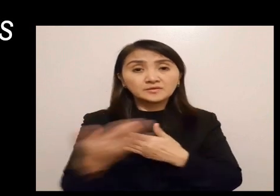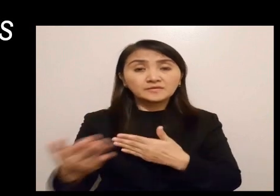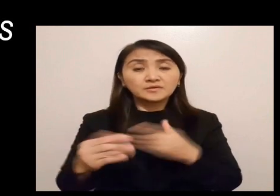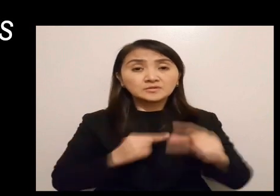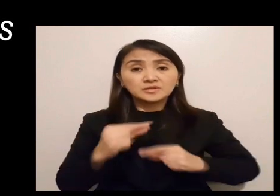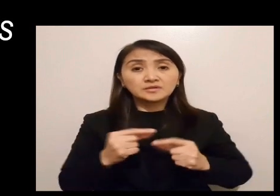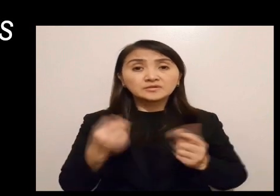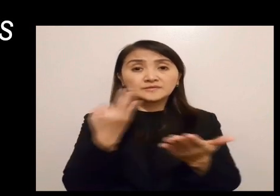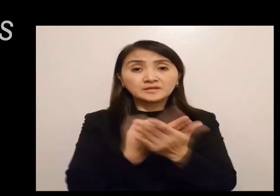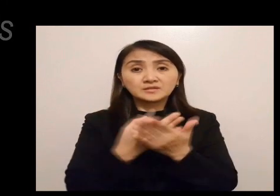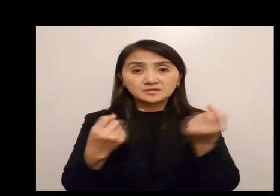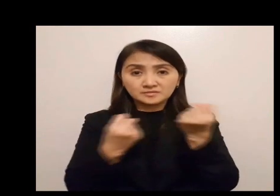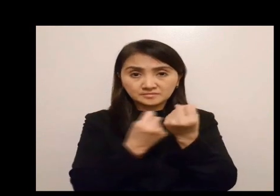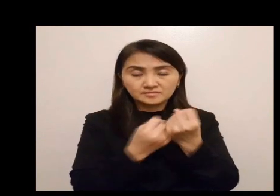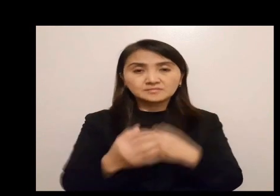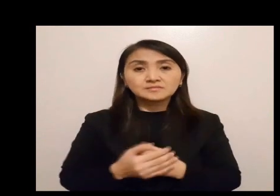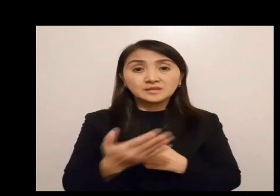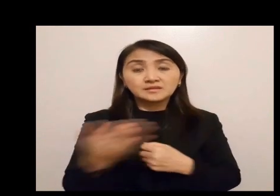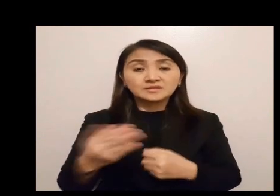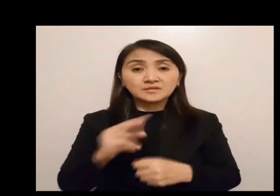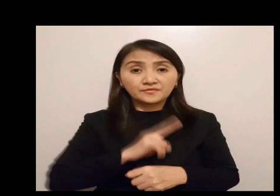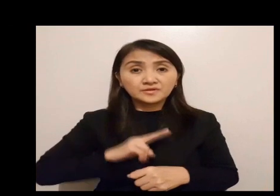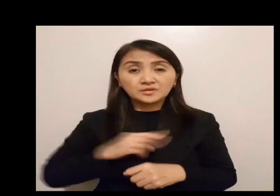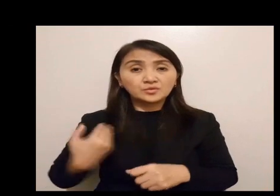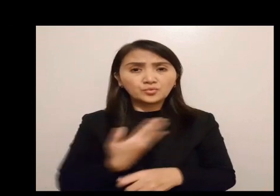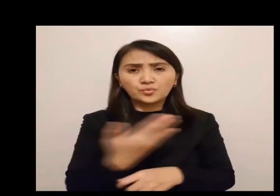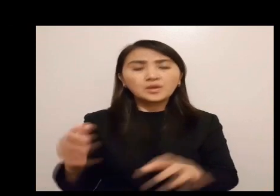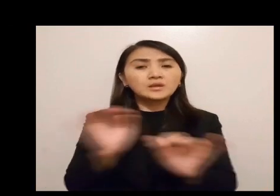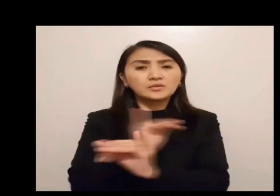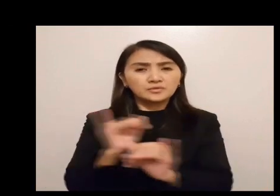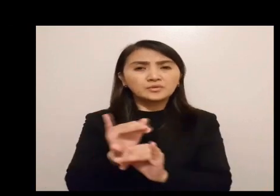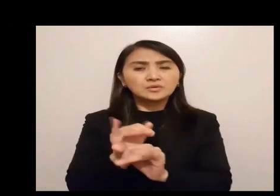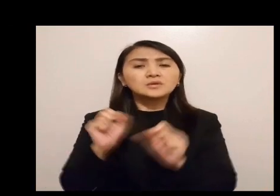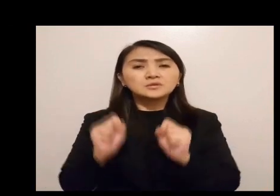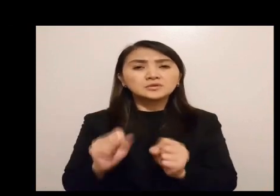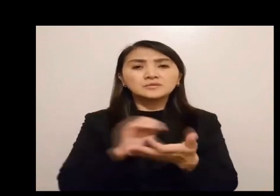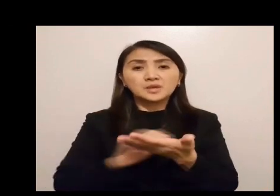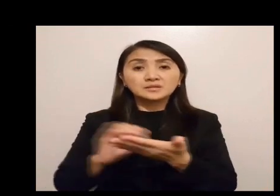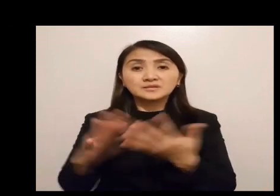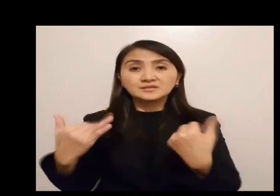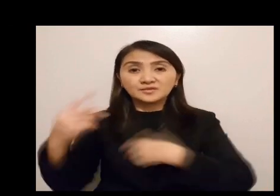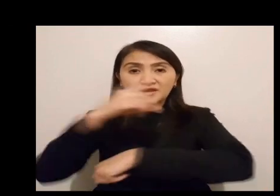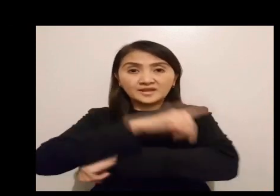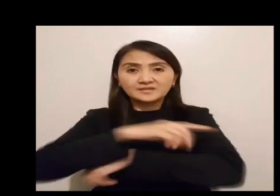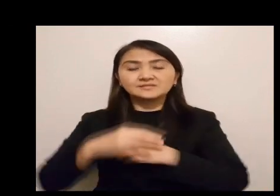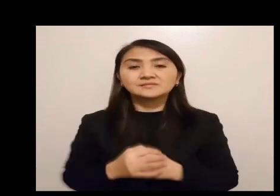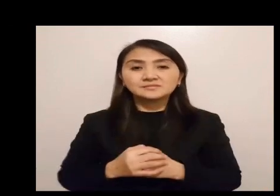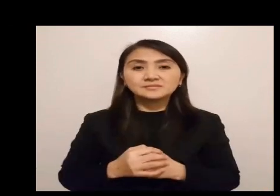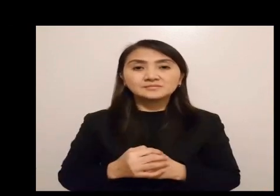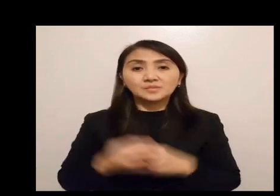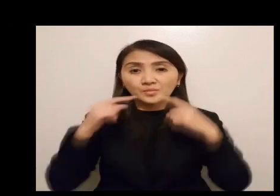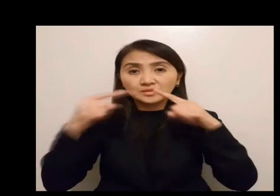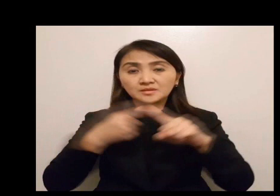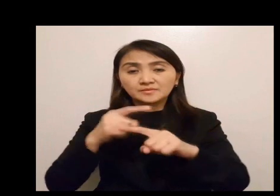his gratitude for their generous financial assistance. These are virtues that we, too, should practice